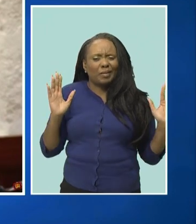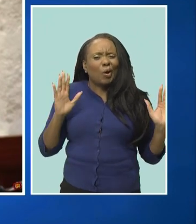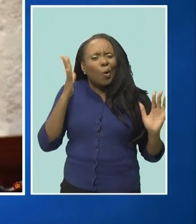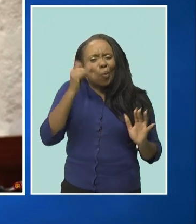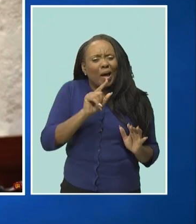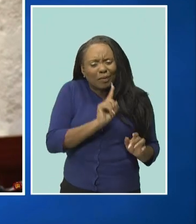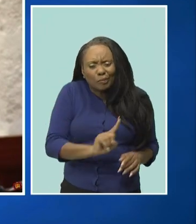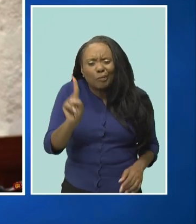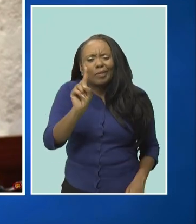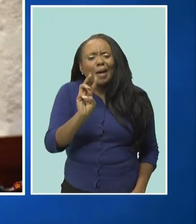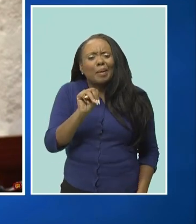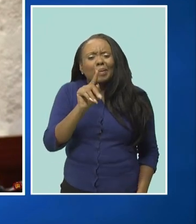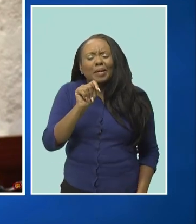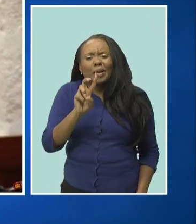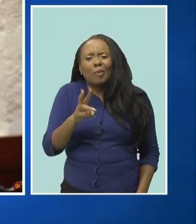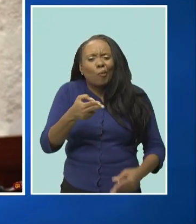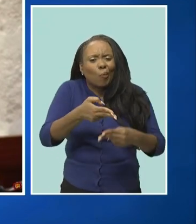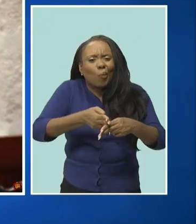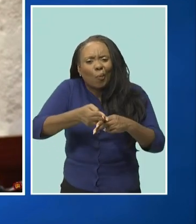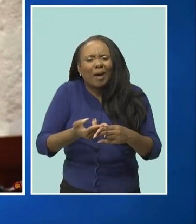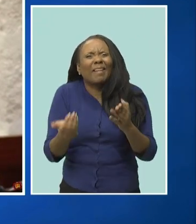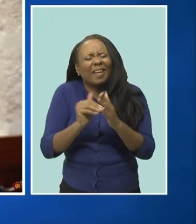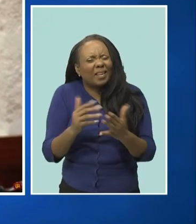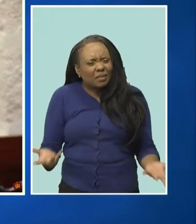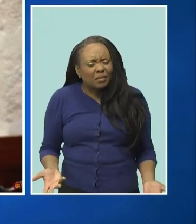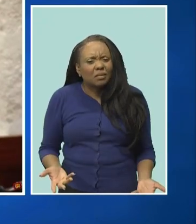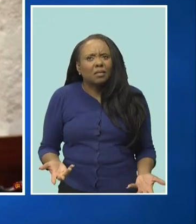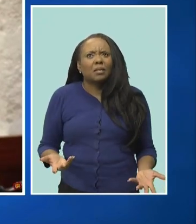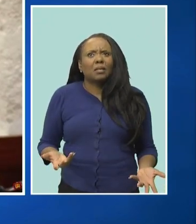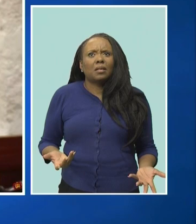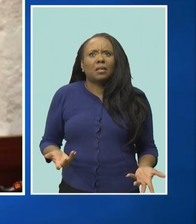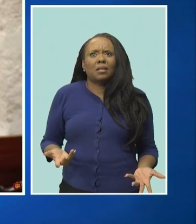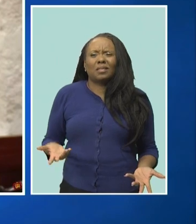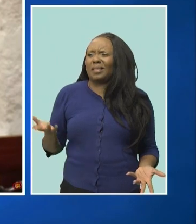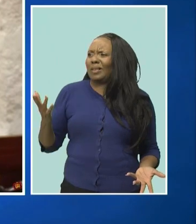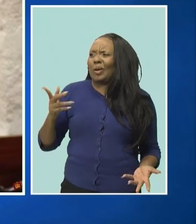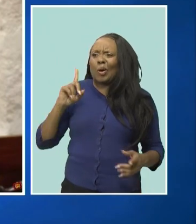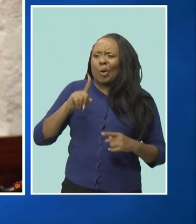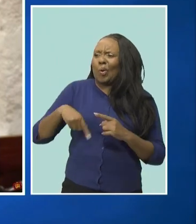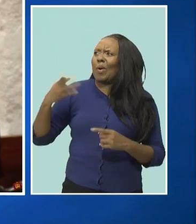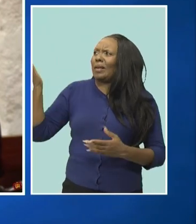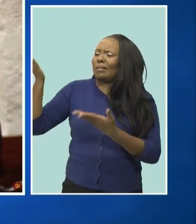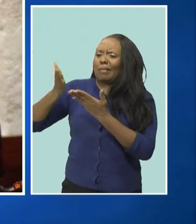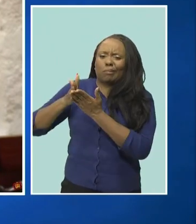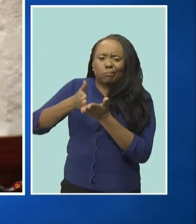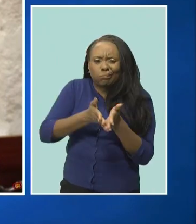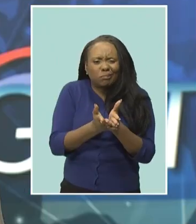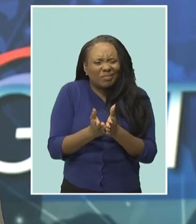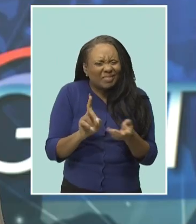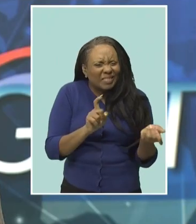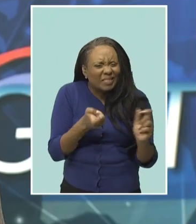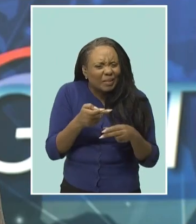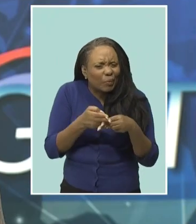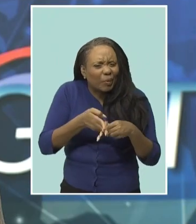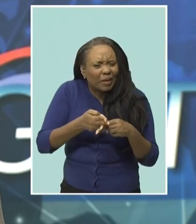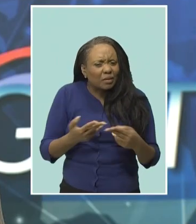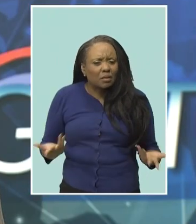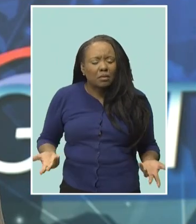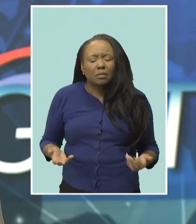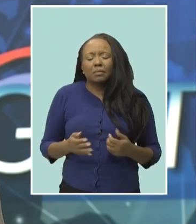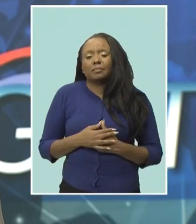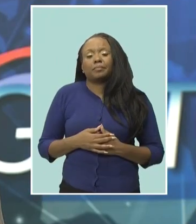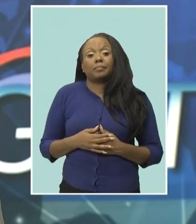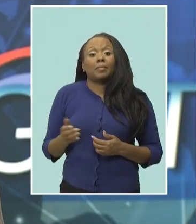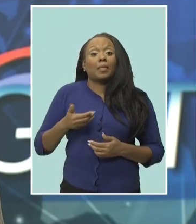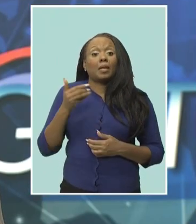japan or the us or europe on their way across the journey do they change their weight in some way coming up the